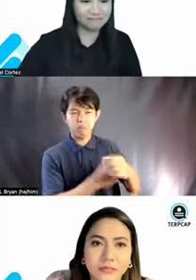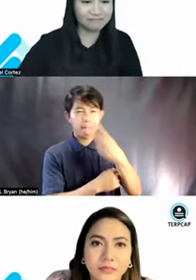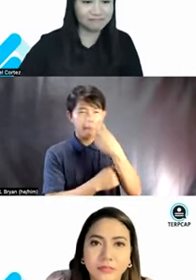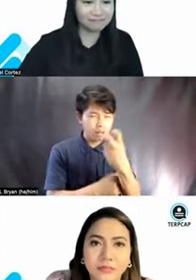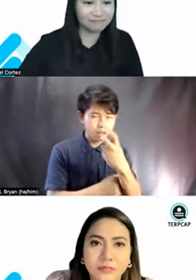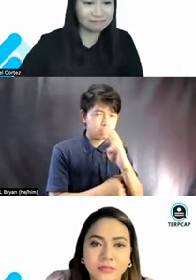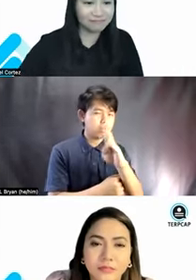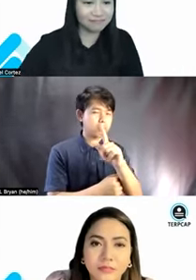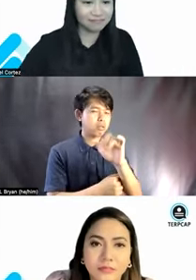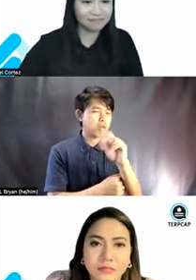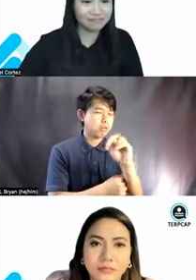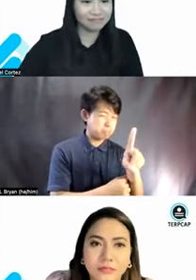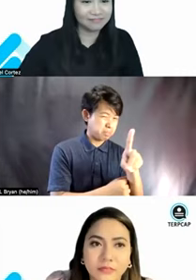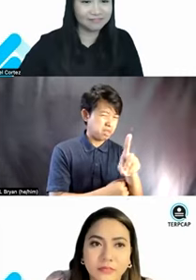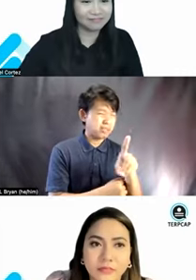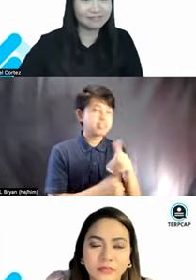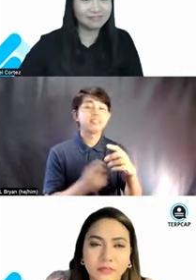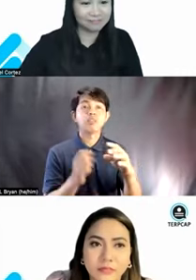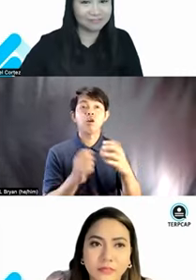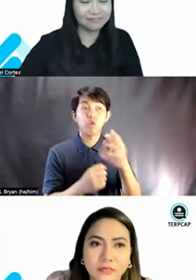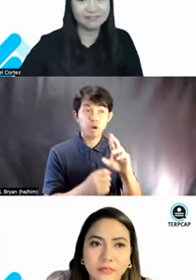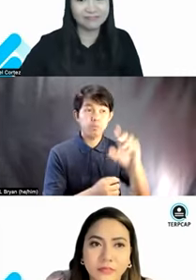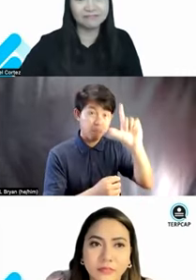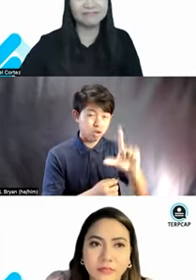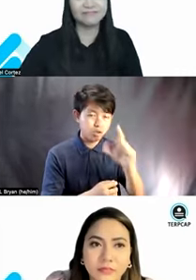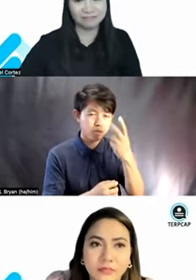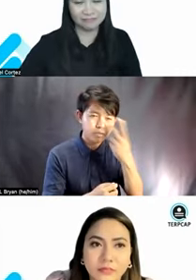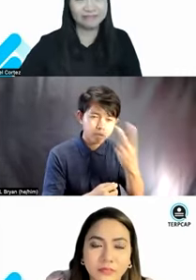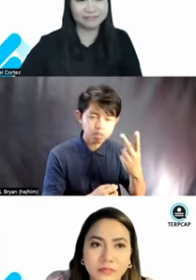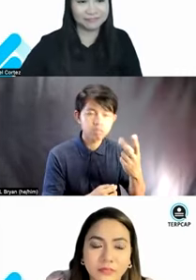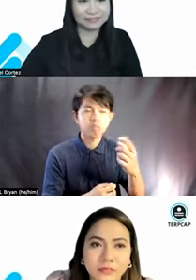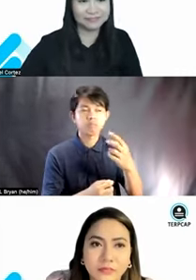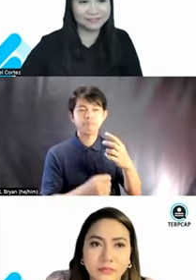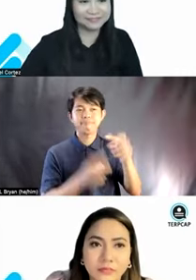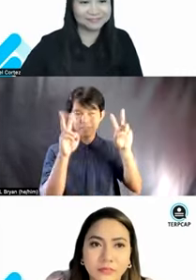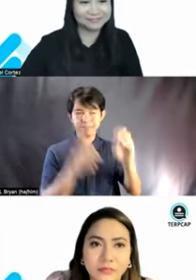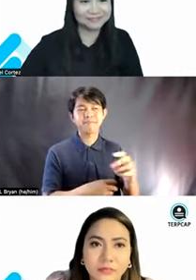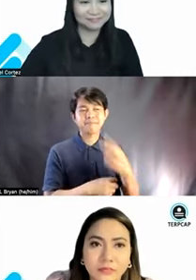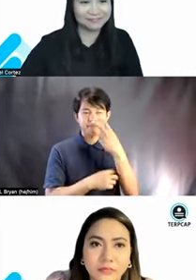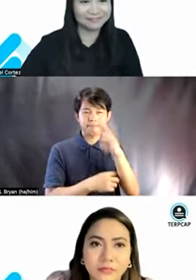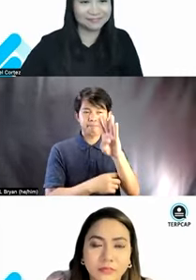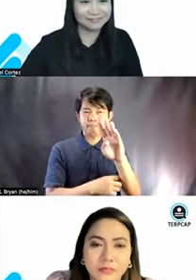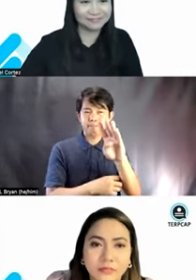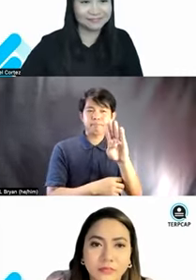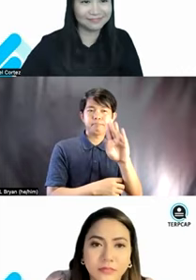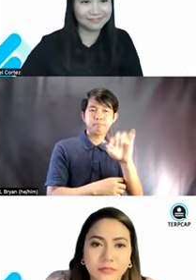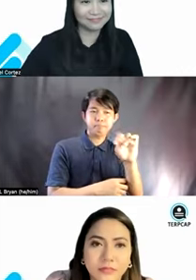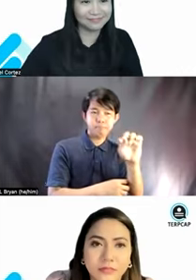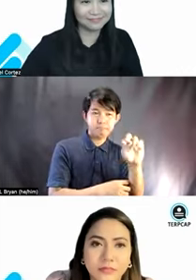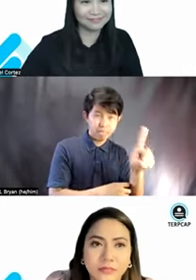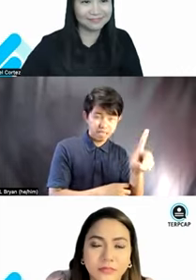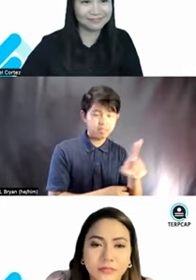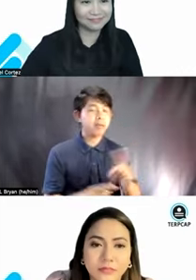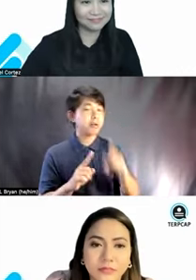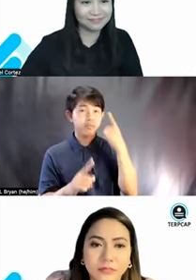even though we have, like, people like us who have low vision, um, but at least for, like, for novel, as